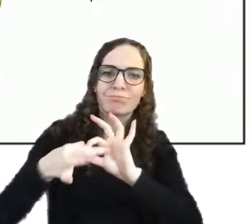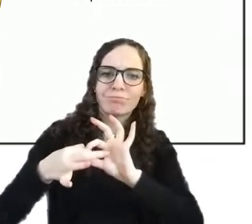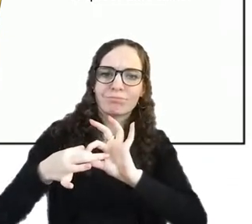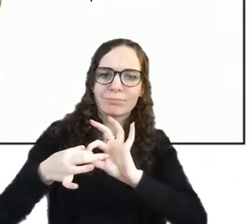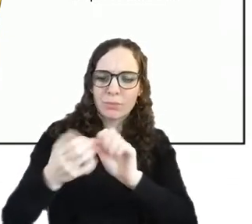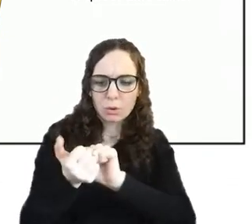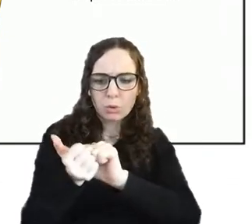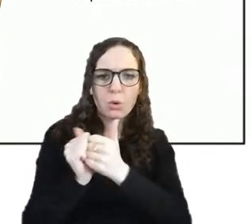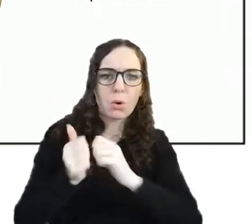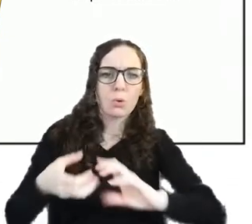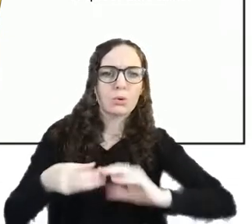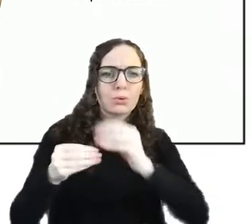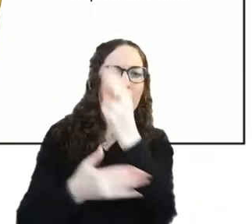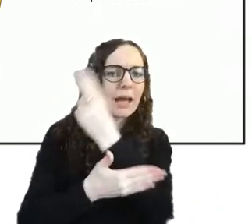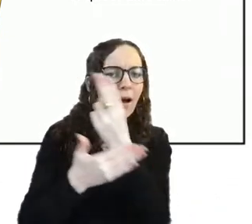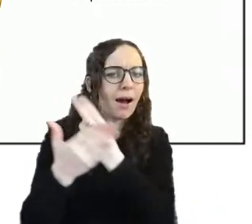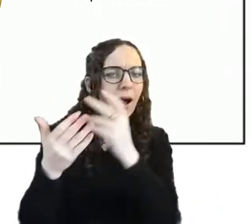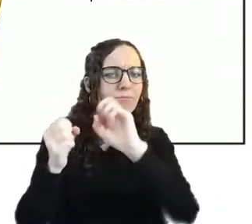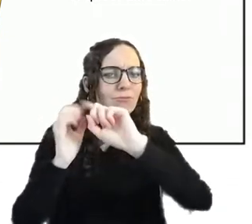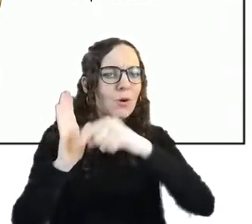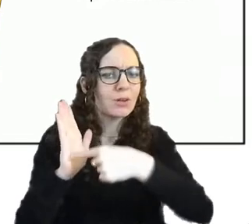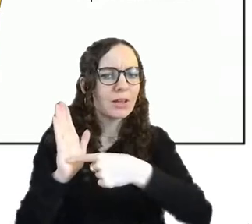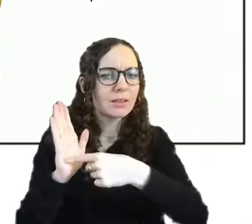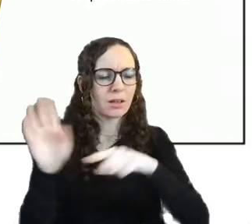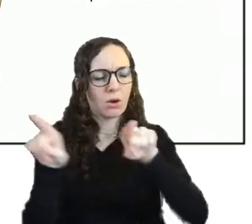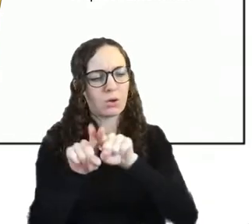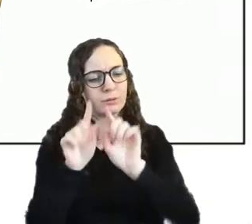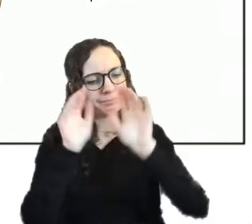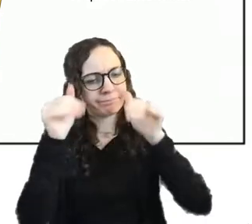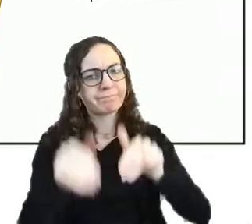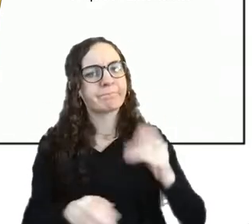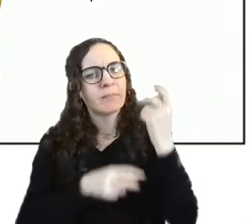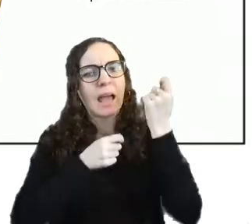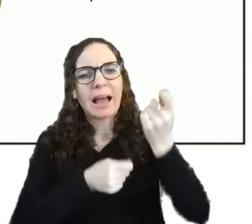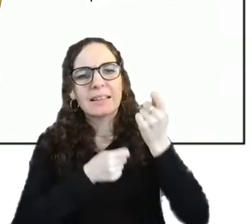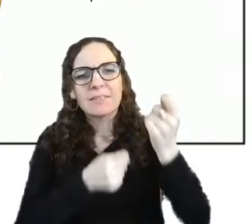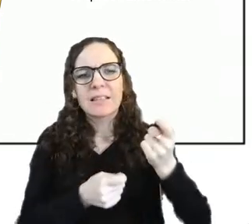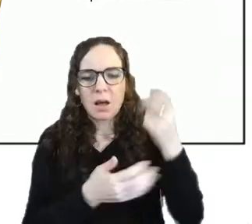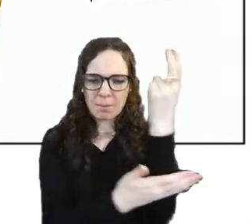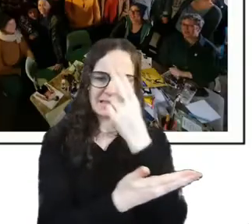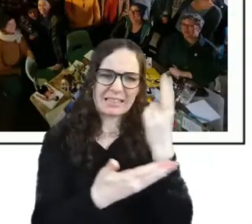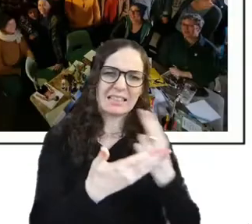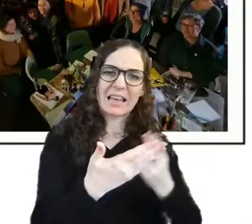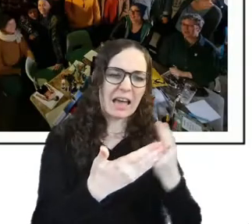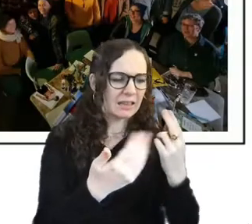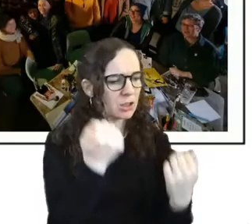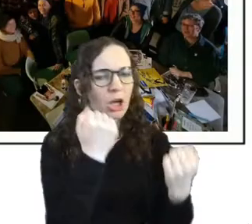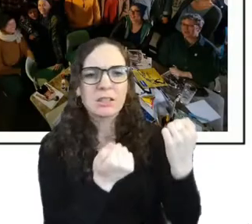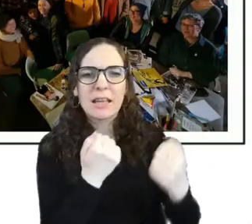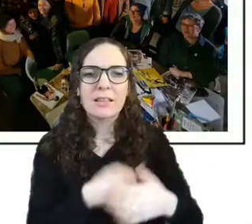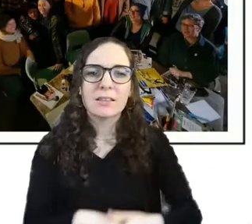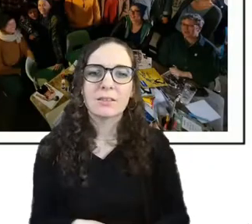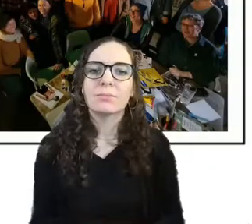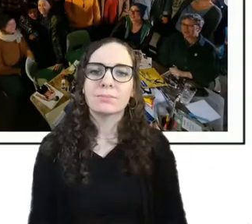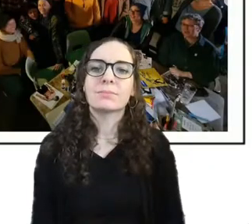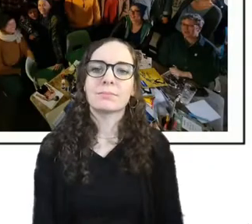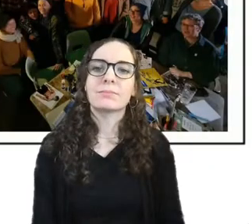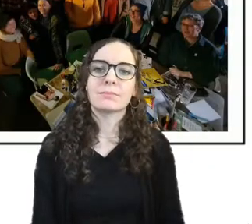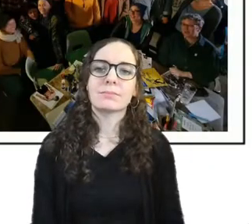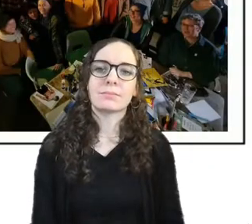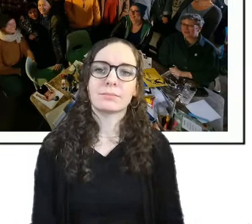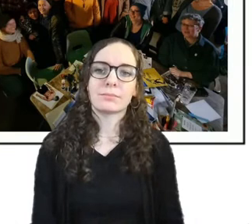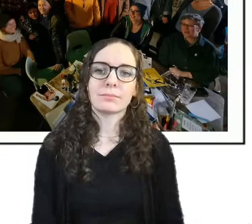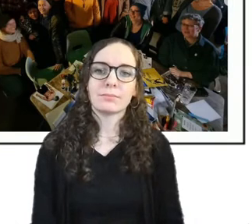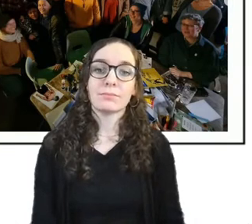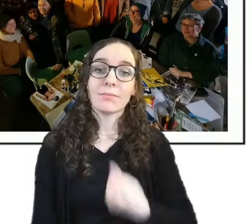um and moving on to like activism and design justice um so i